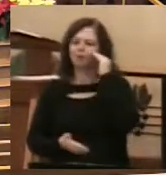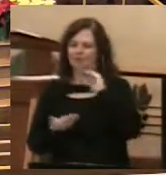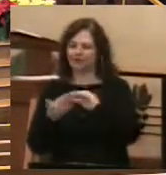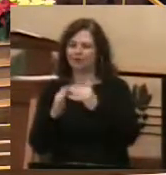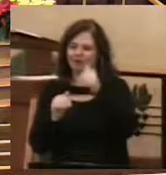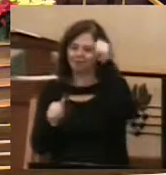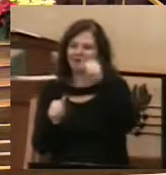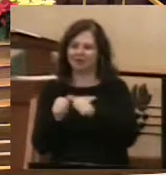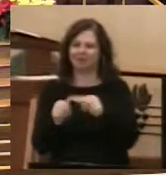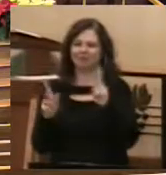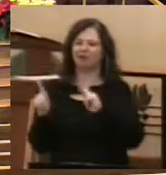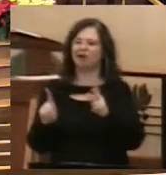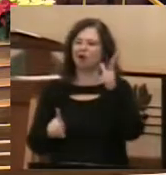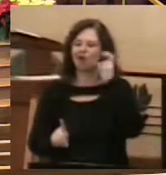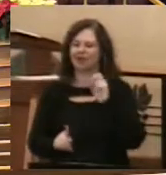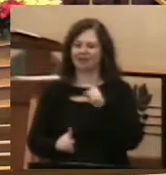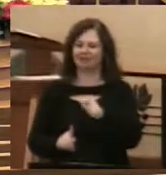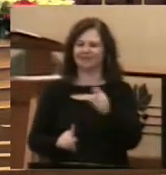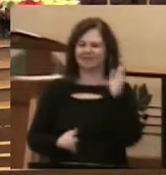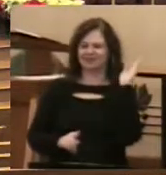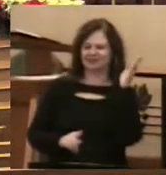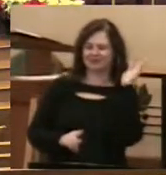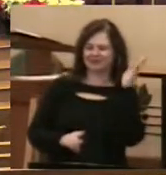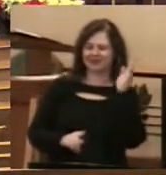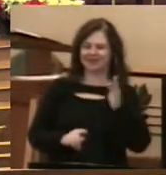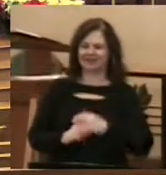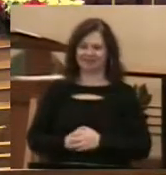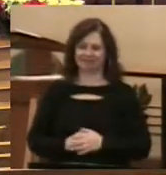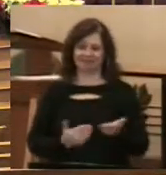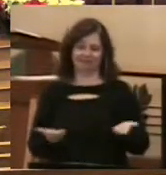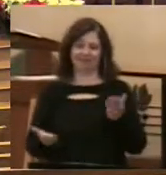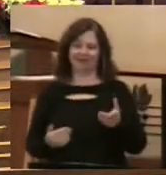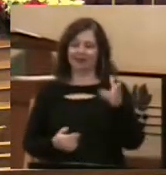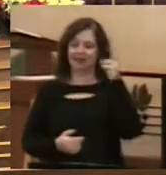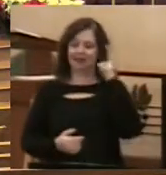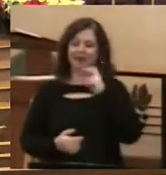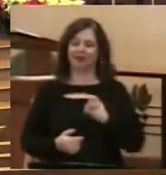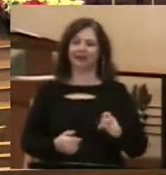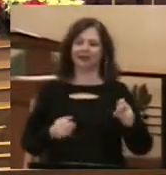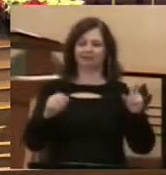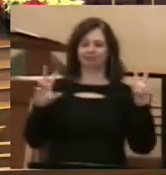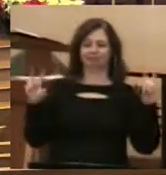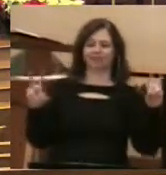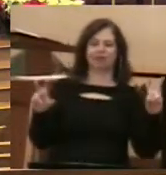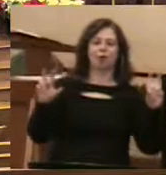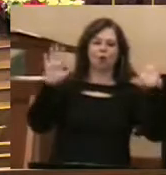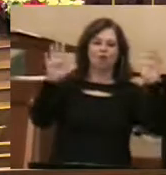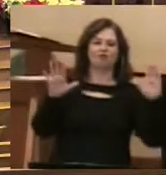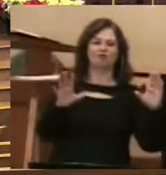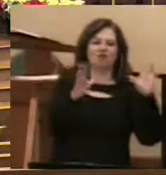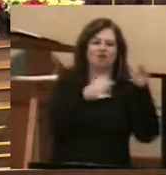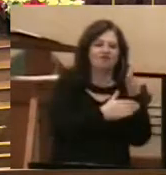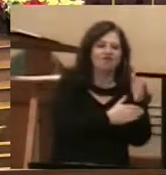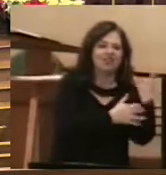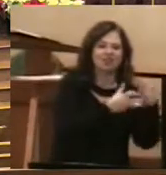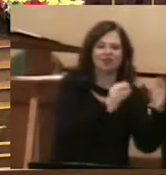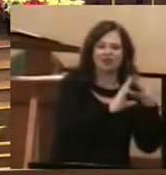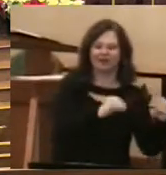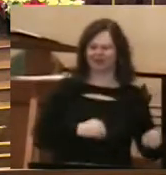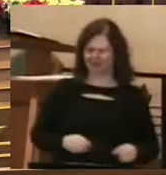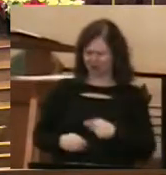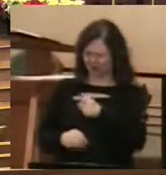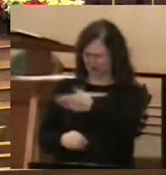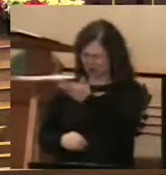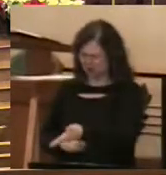people heard him speak, and it must have been like hearing a great fish story. Seriously, you are this embodiment. This is